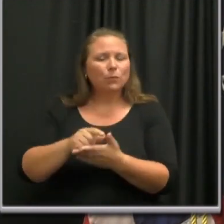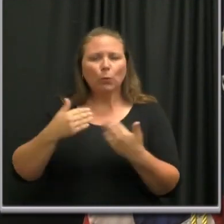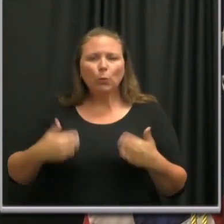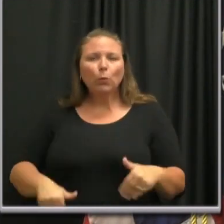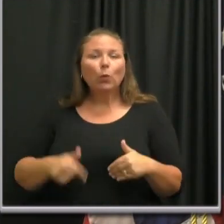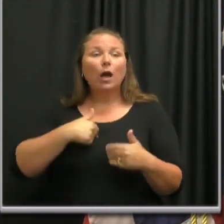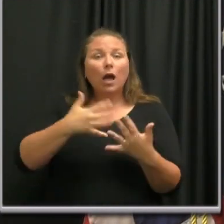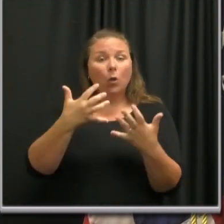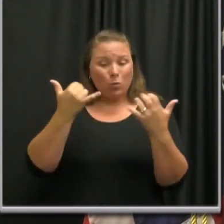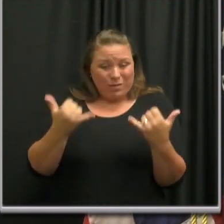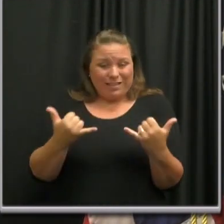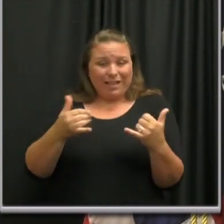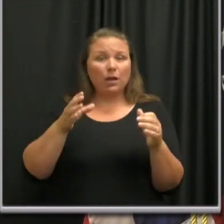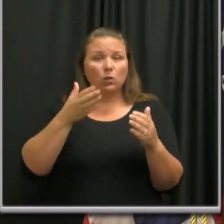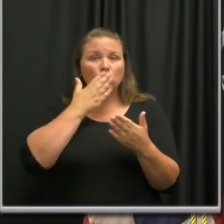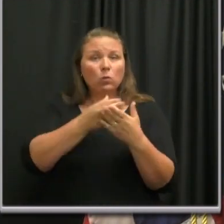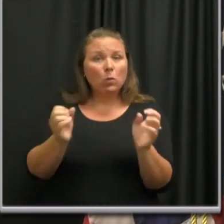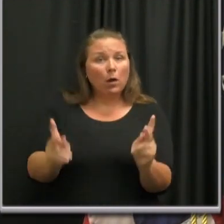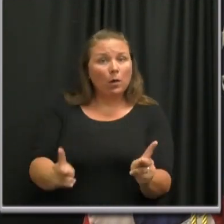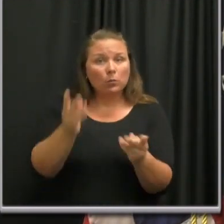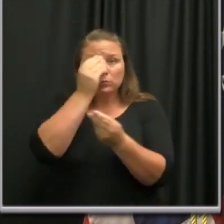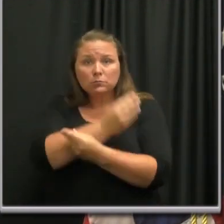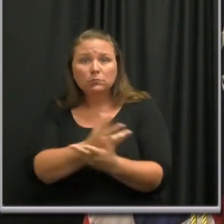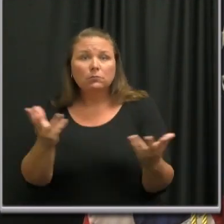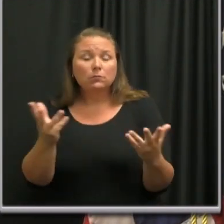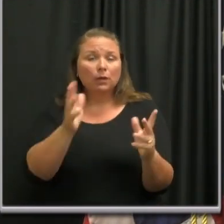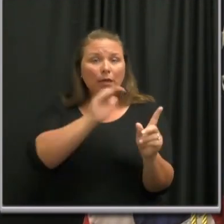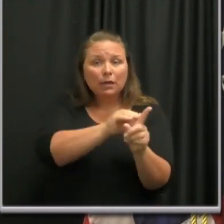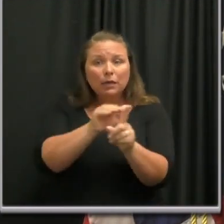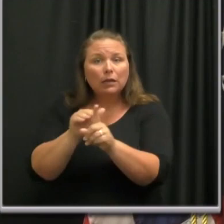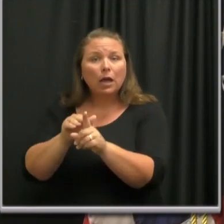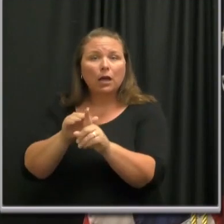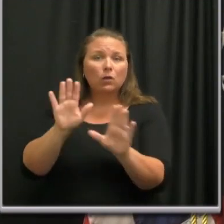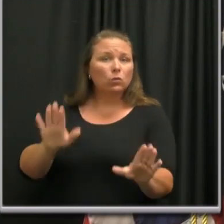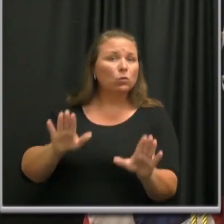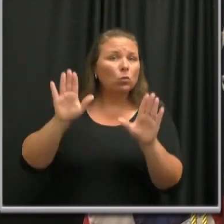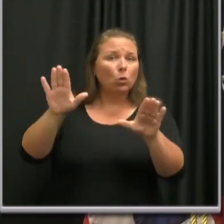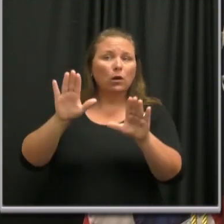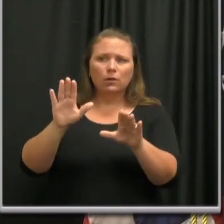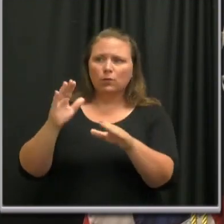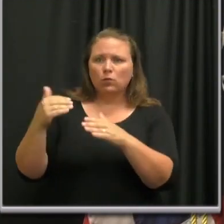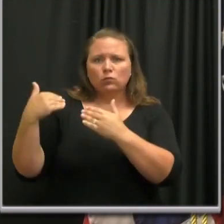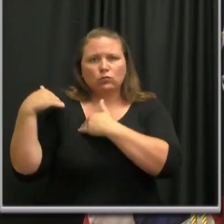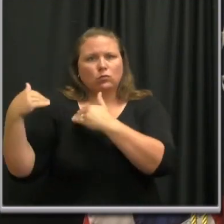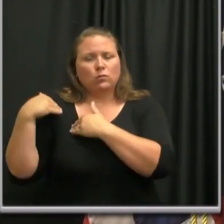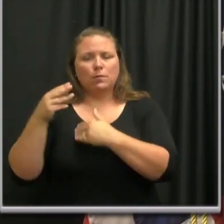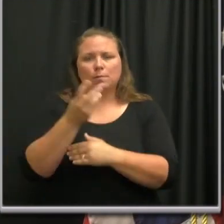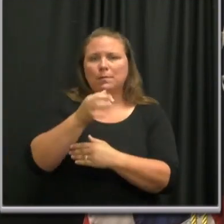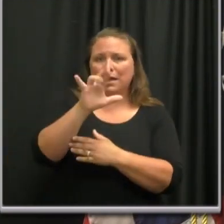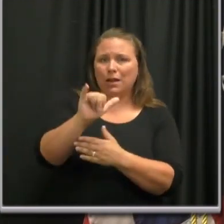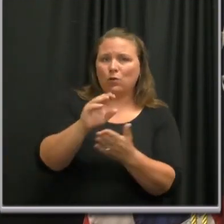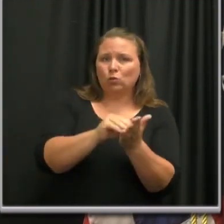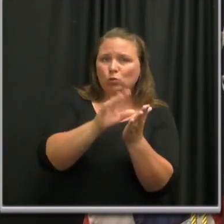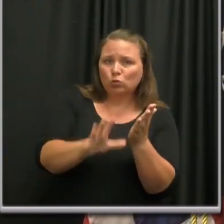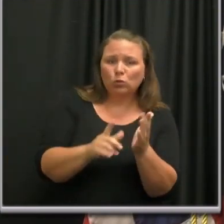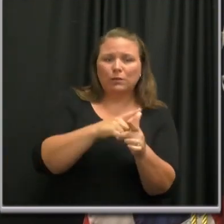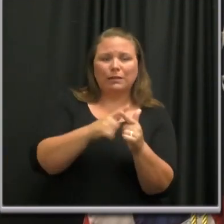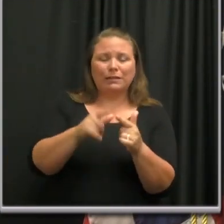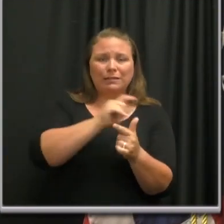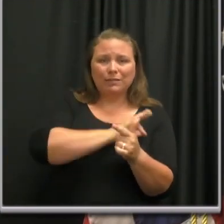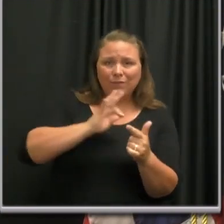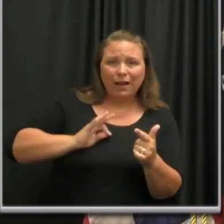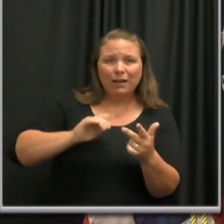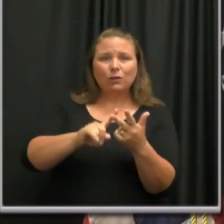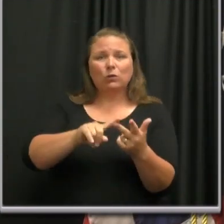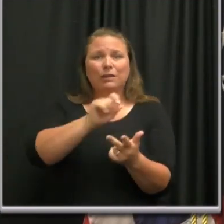I'd like to take this opportunity to acknowledge the incredible job that the Meharry students, faculty, and staff are